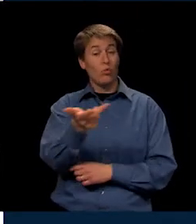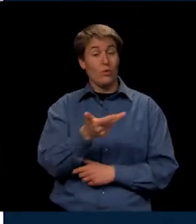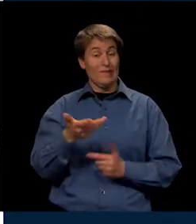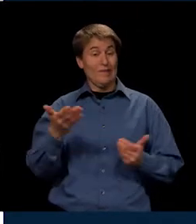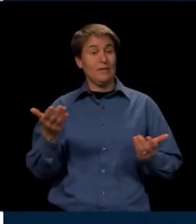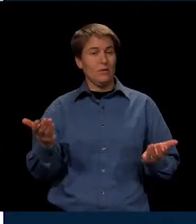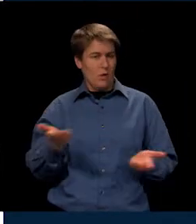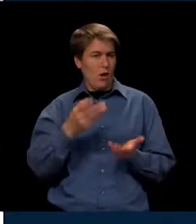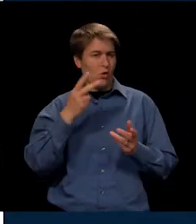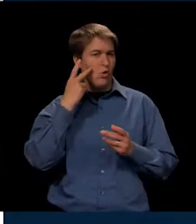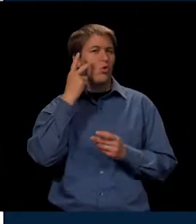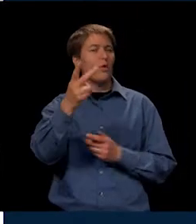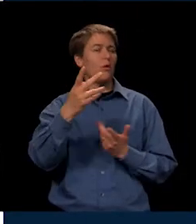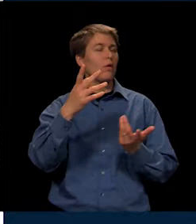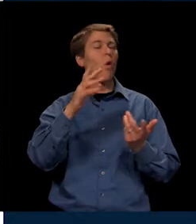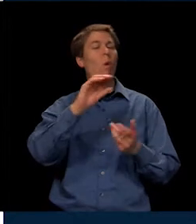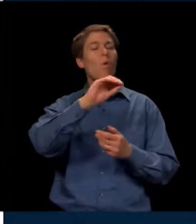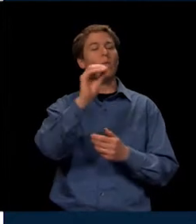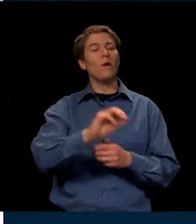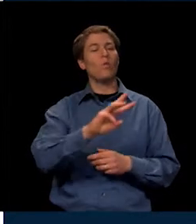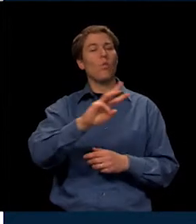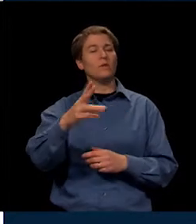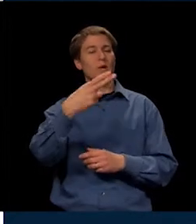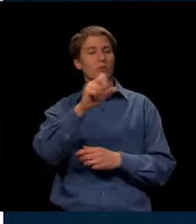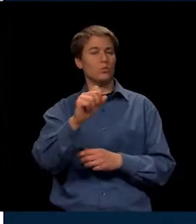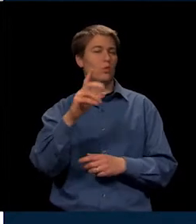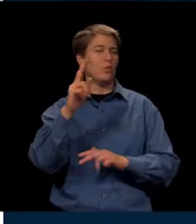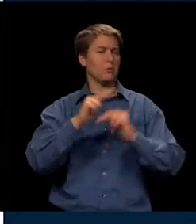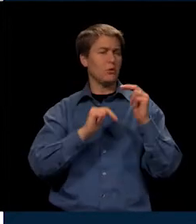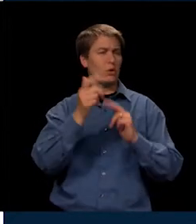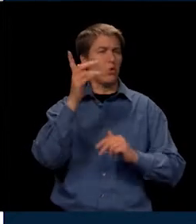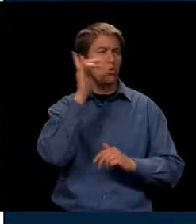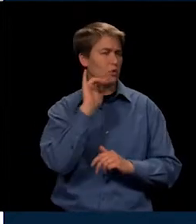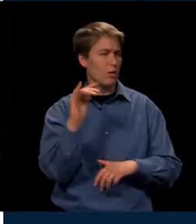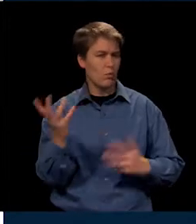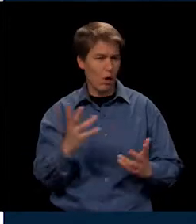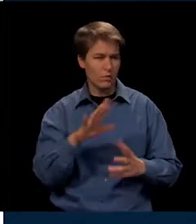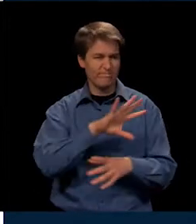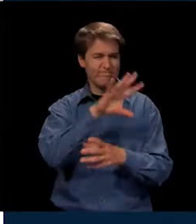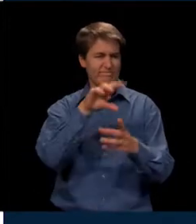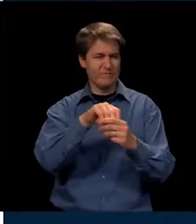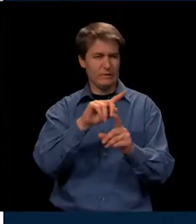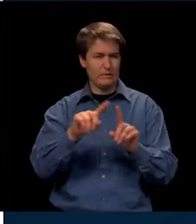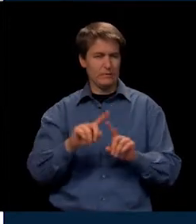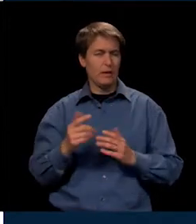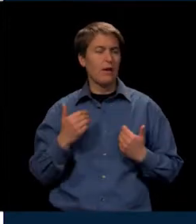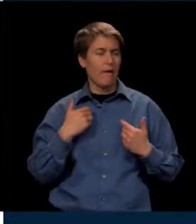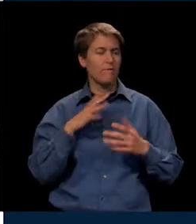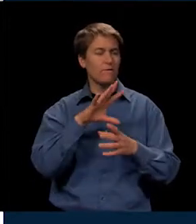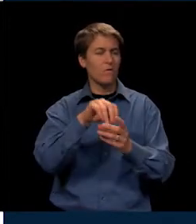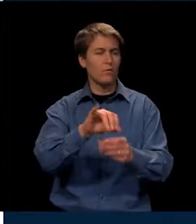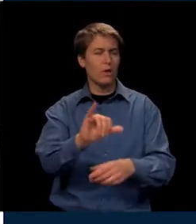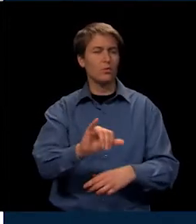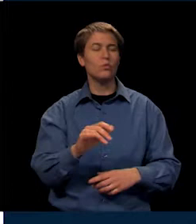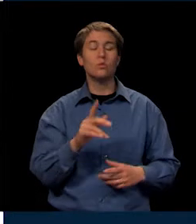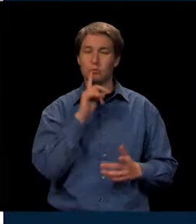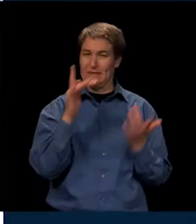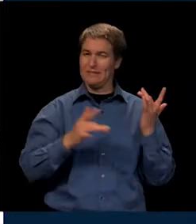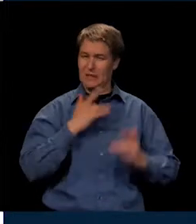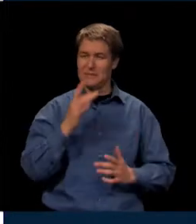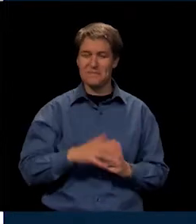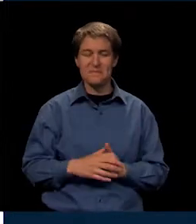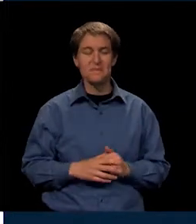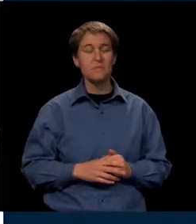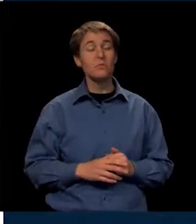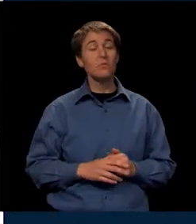West is going to be like and all the features that we have built into that particular school. So that was very exciting. In addition,